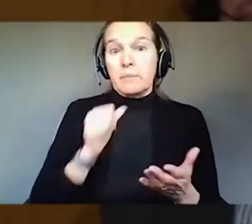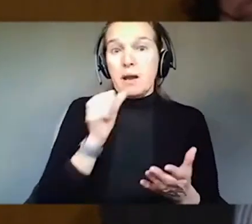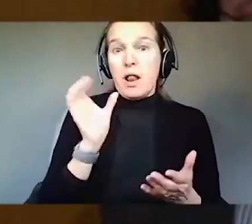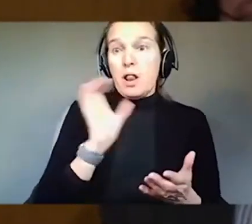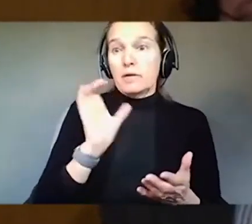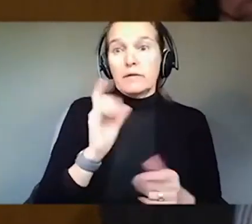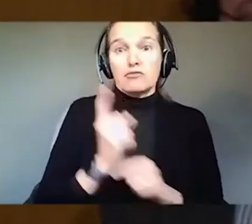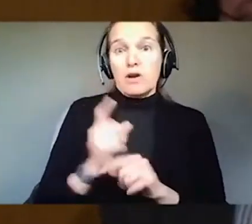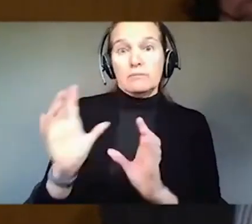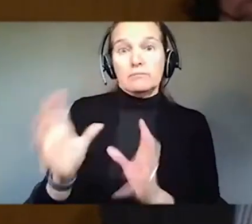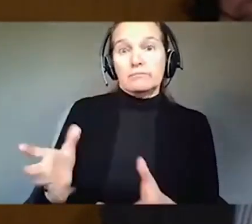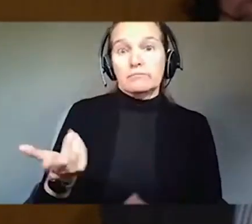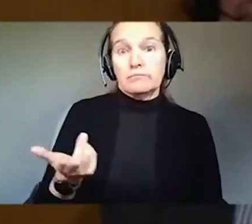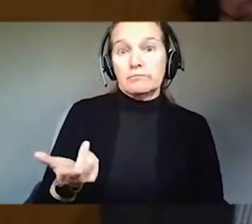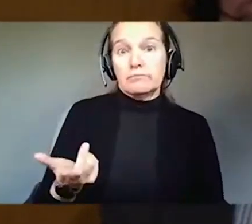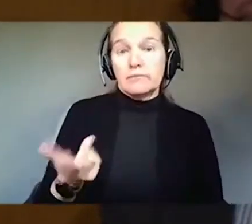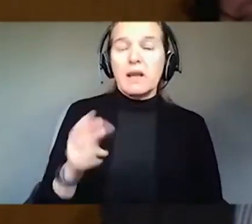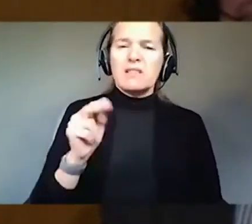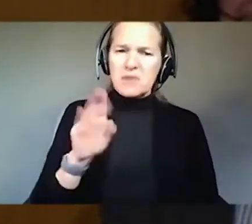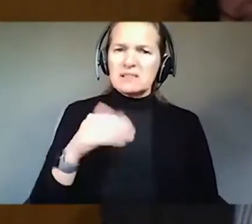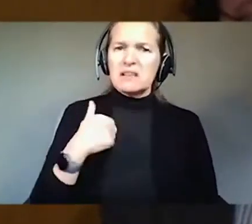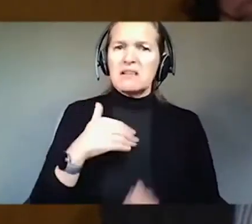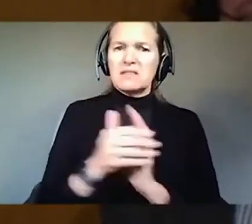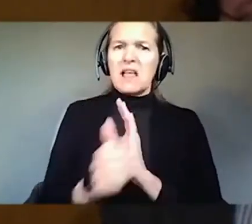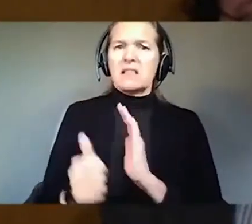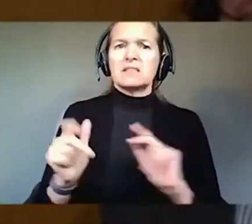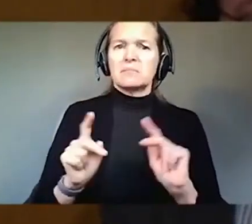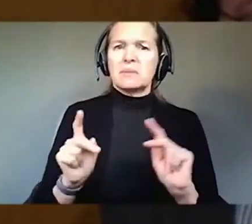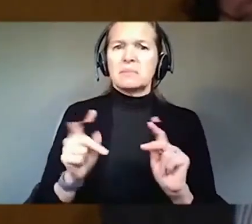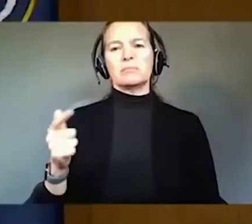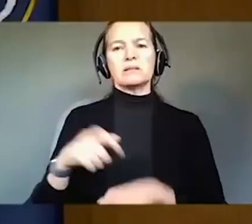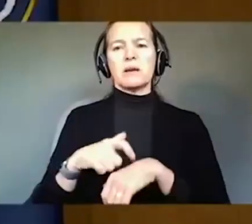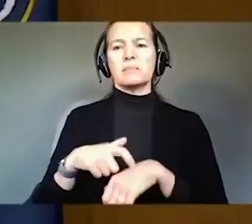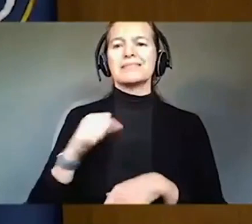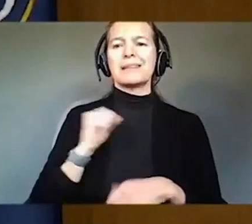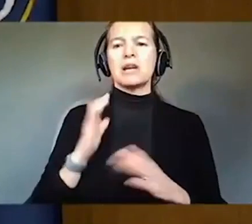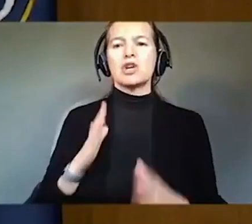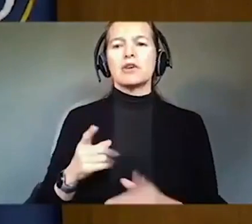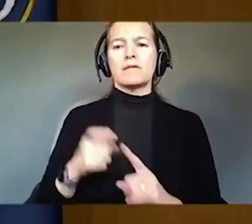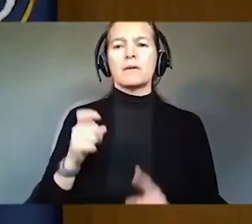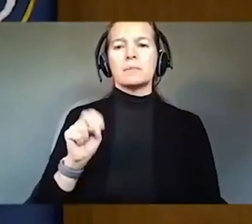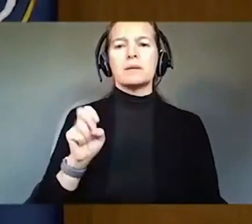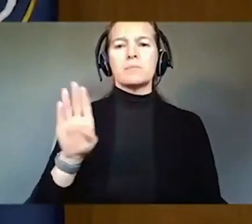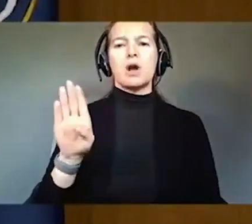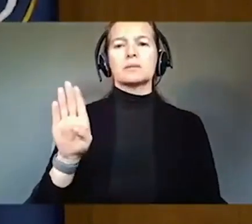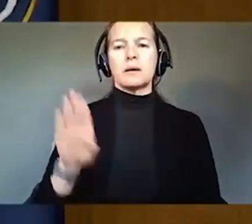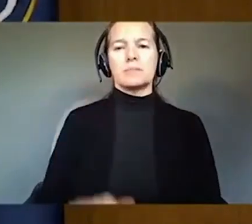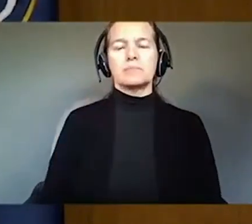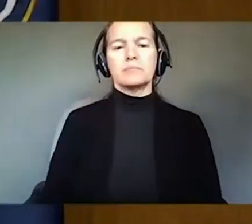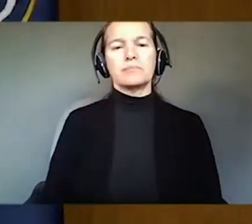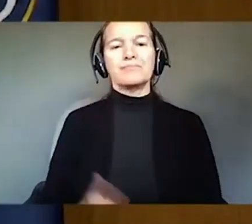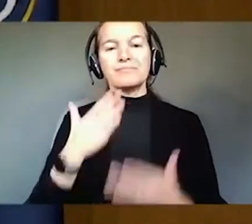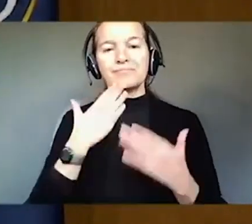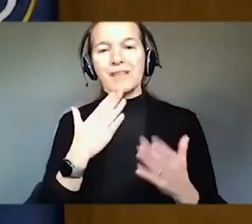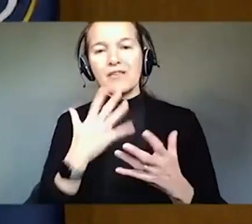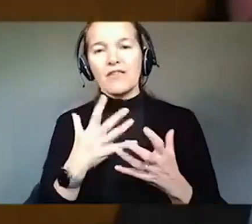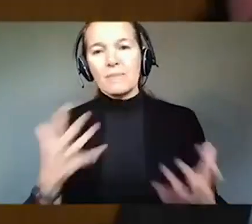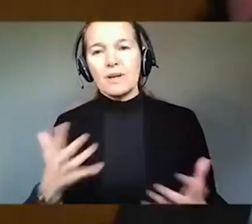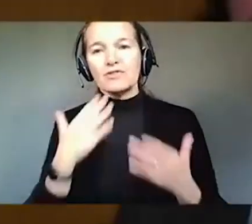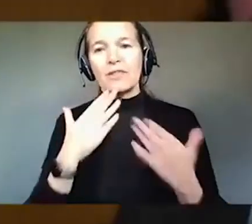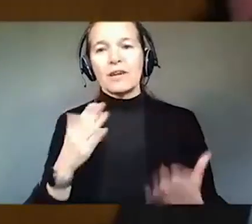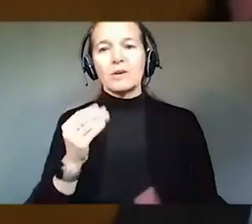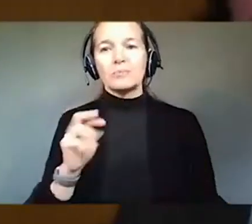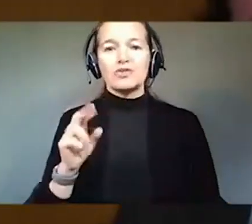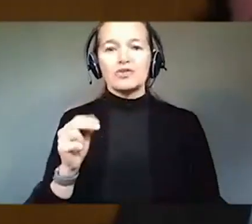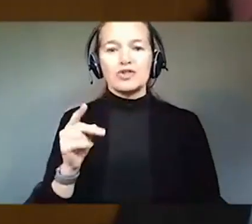Nebraska has talented people who want to work regardless of disability. Great, thank you very much. Thank you Mr. Chairman